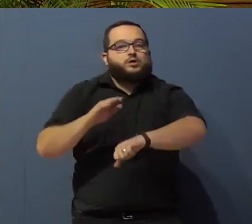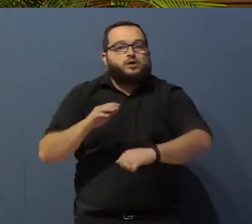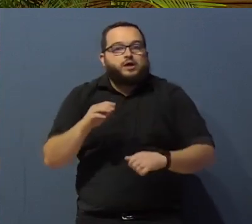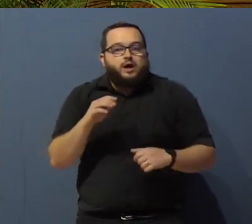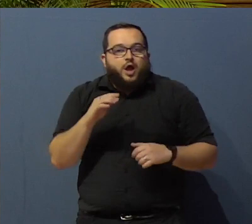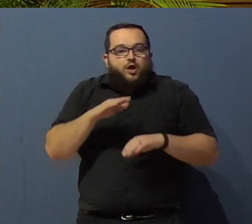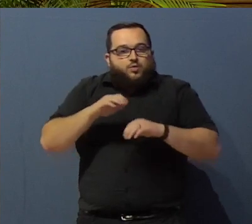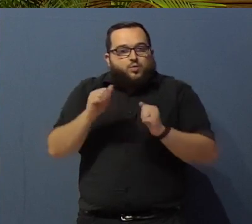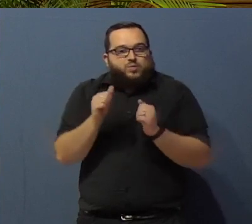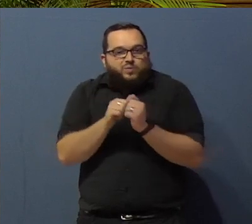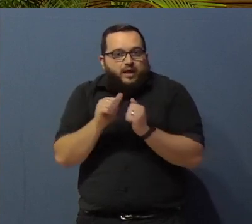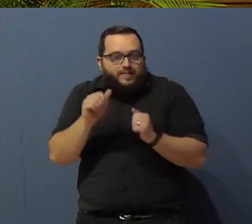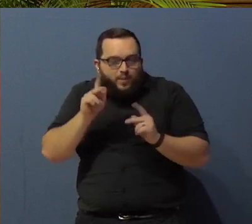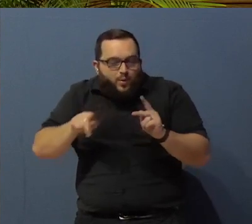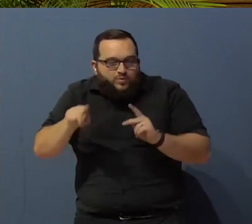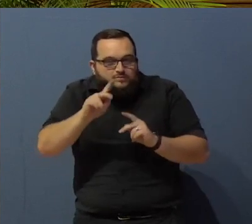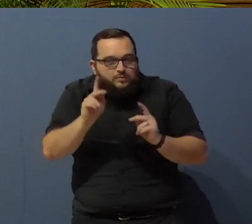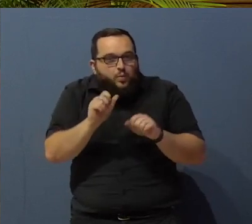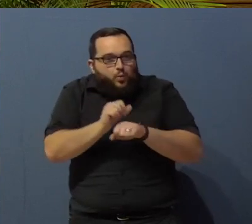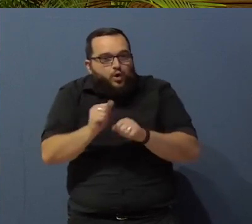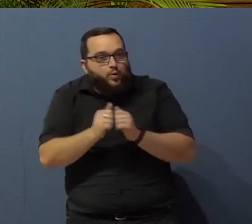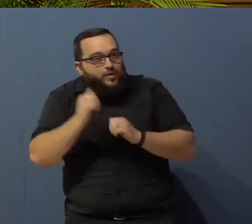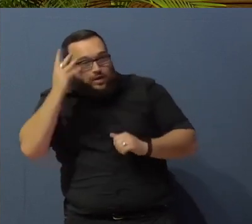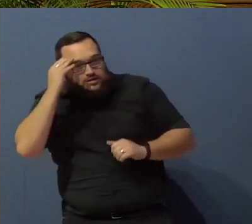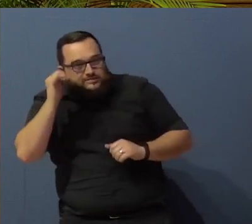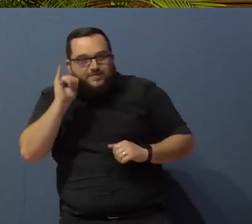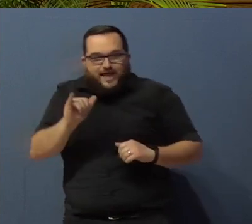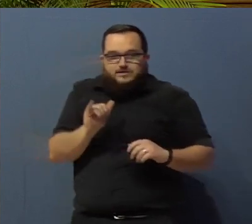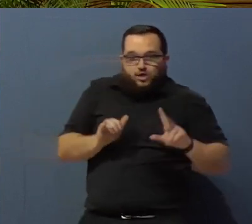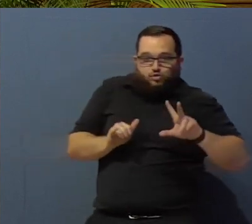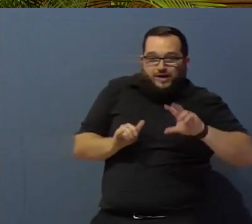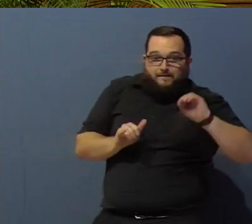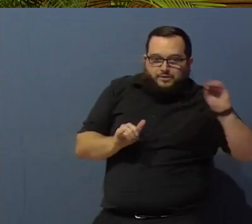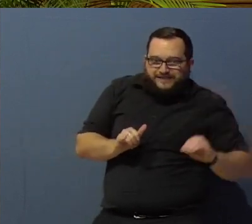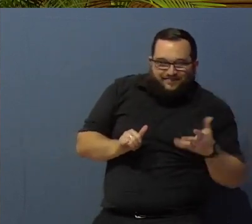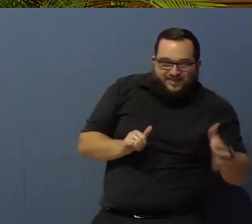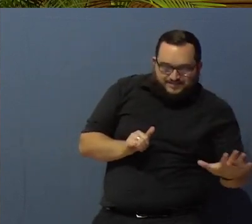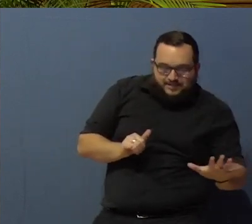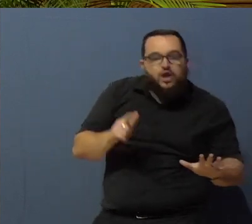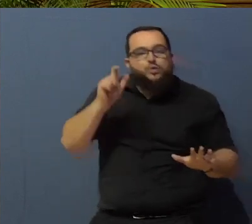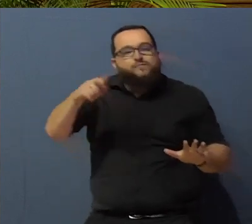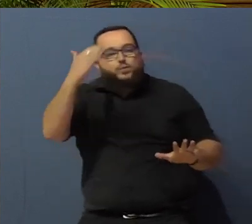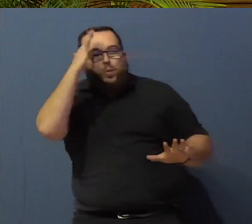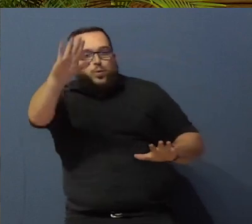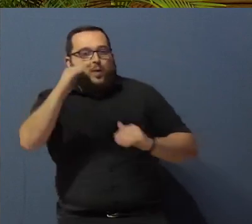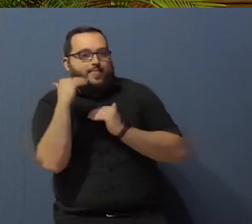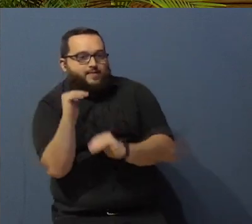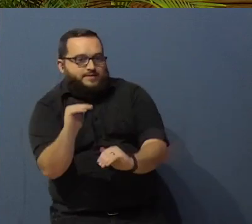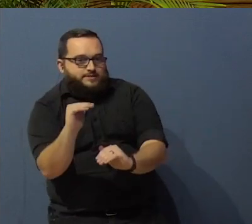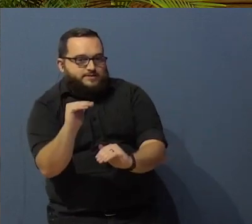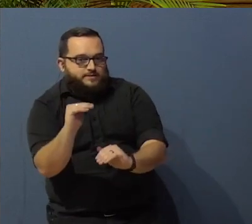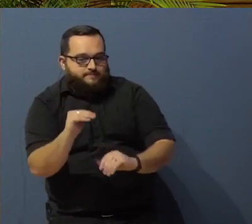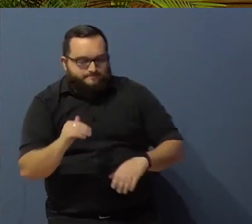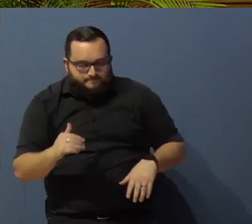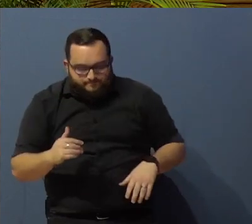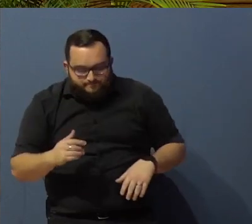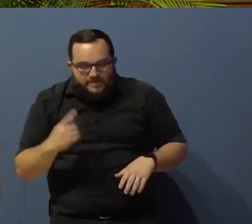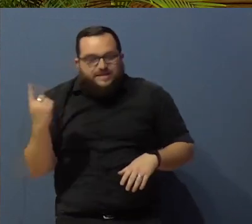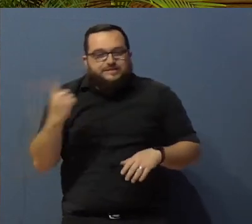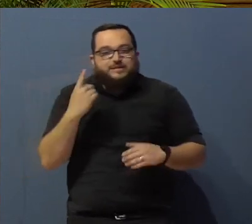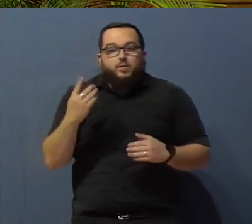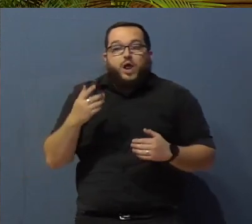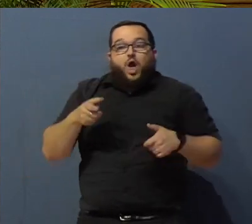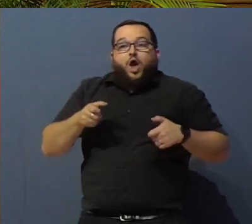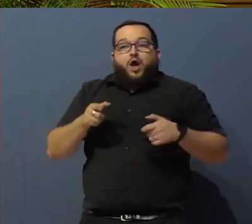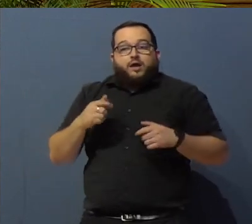spectrum, which is only 3%, know your limitations. I was offered a supervisor